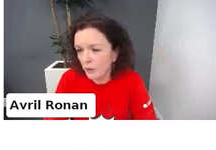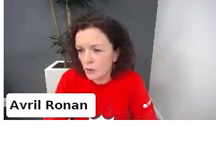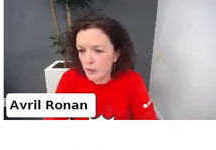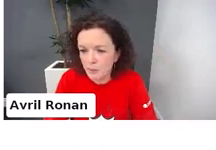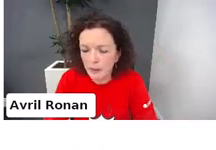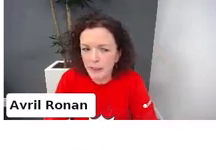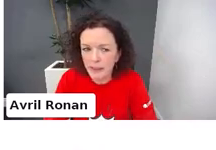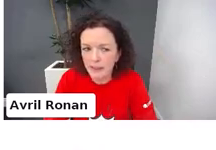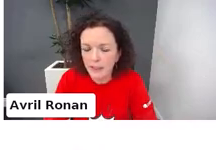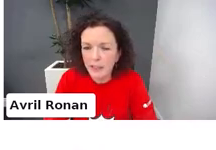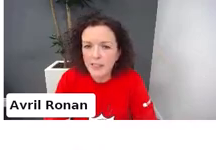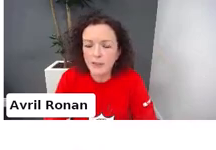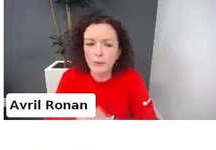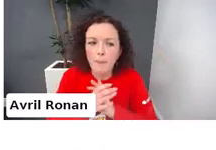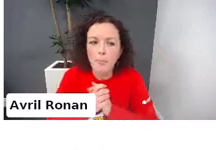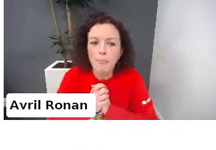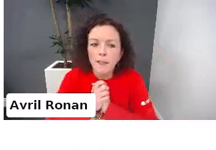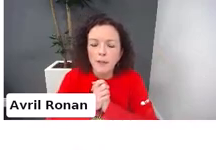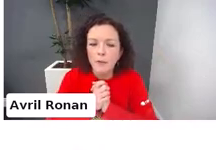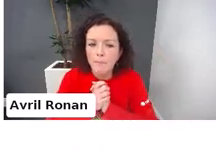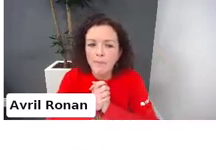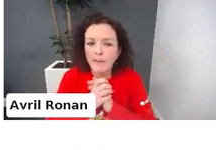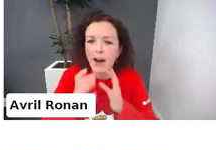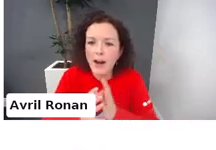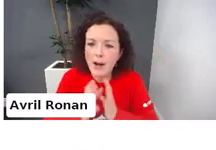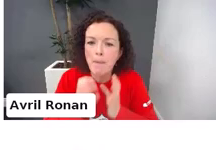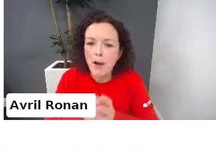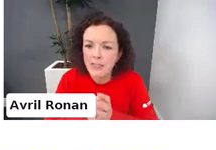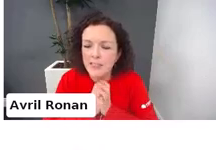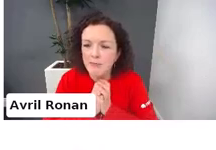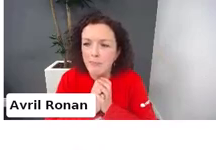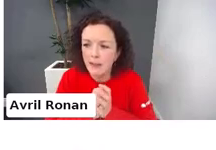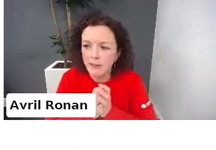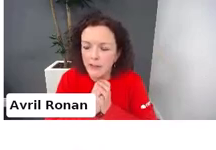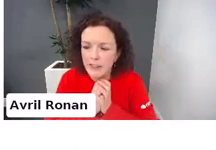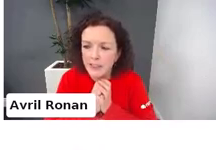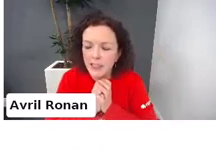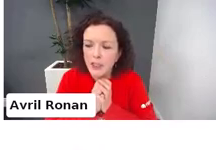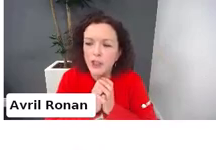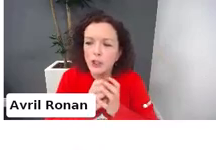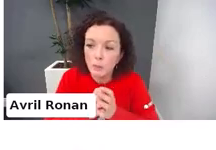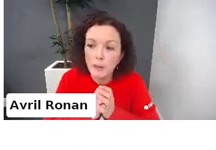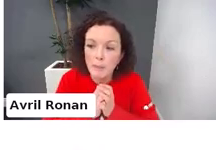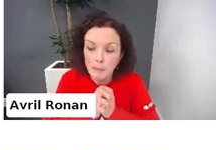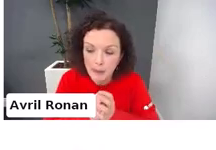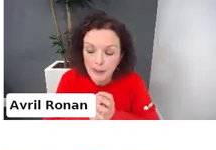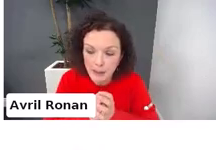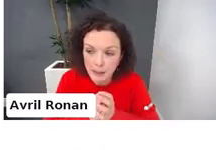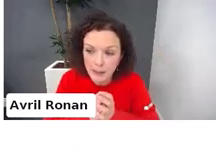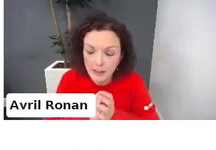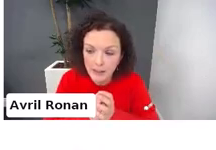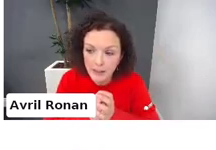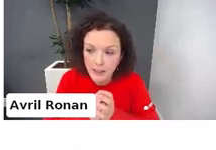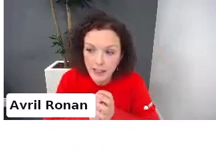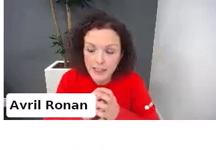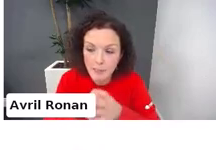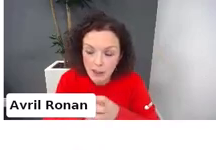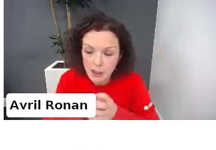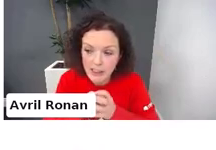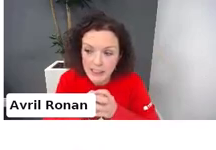You know, do a spring clean. So, you know, there are positive benefits to young people being online,